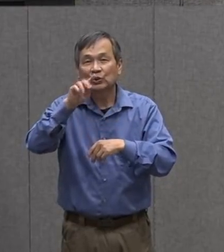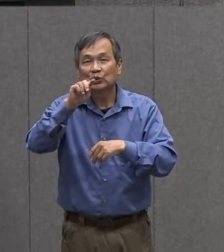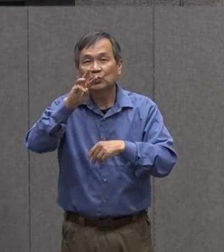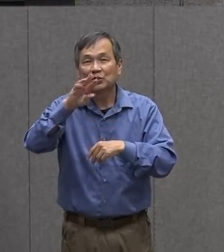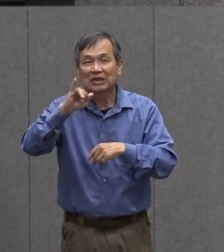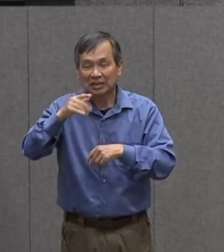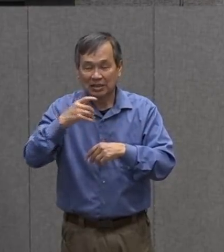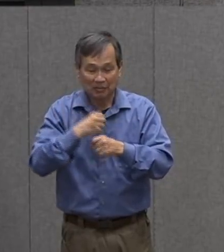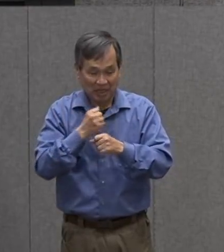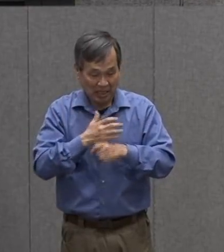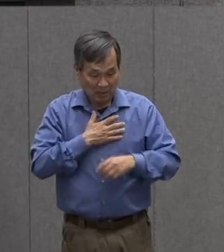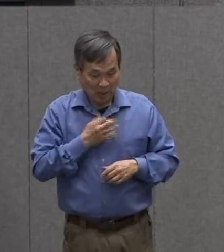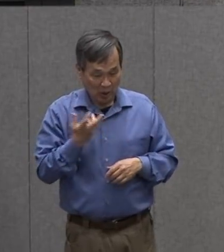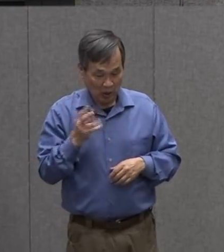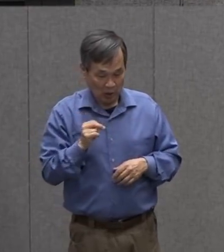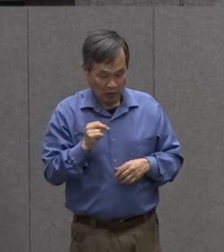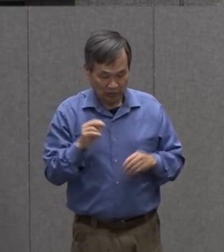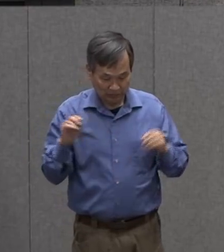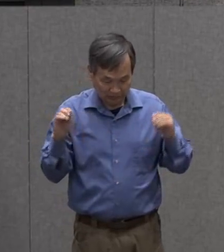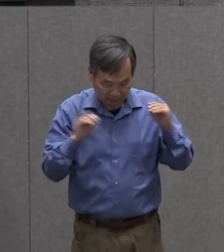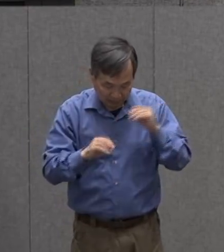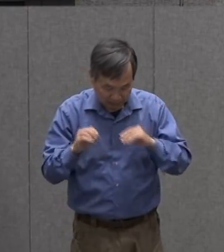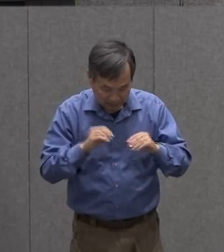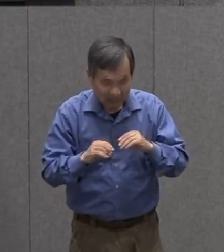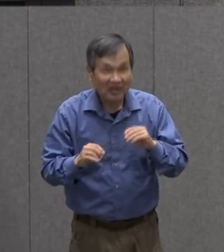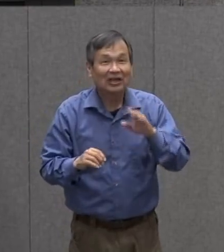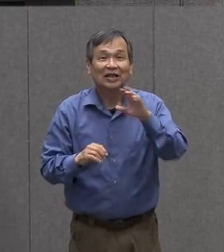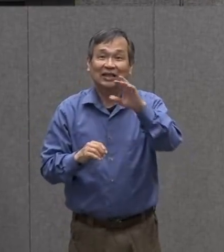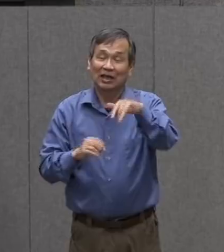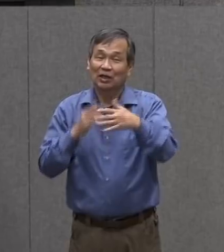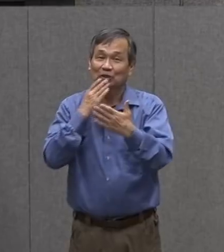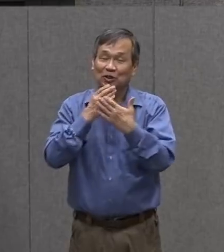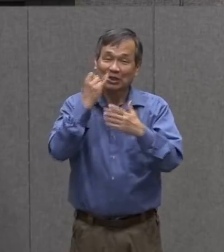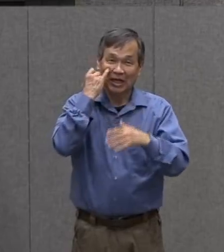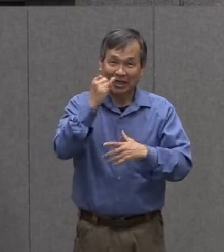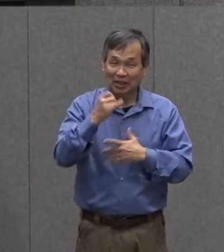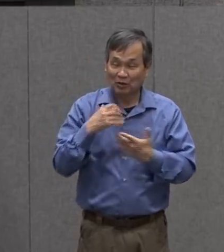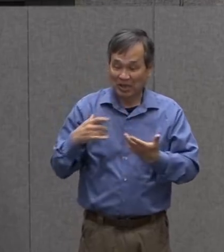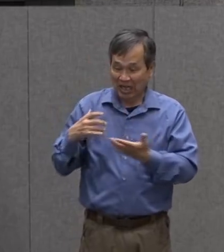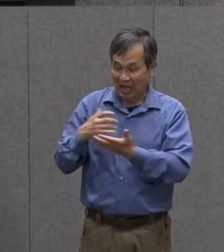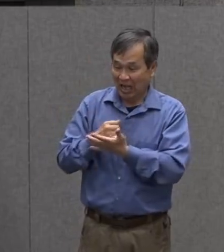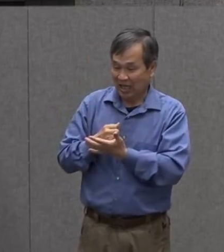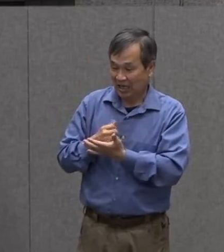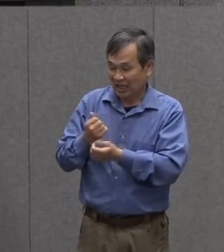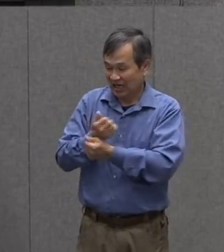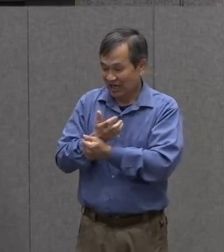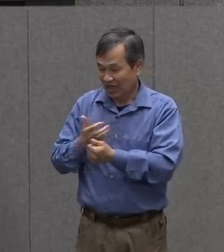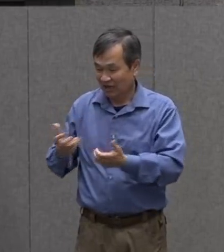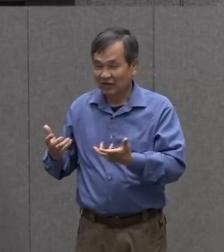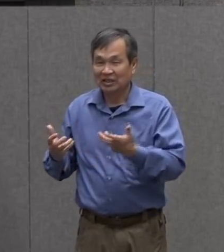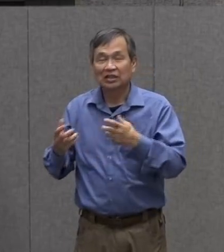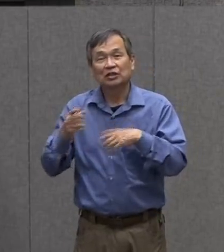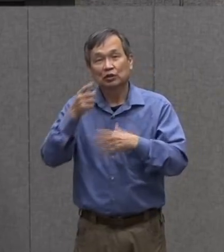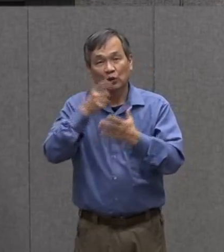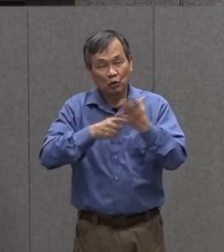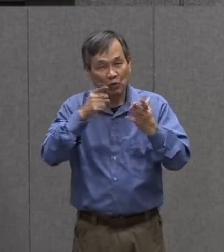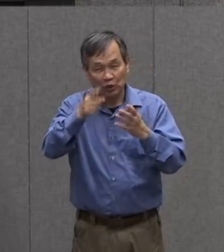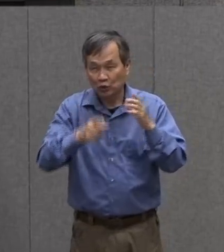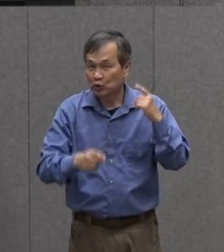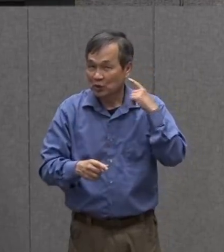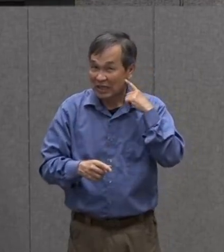that's the great thing about collecting all of these ideas and the sounds that we hear